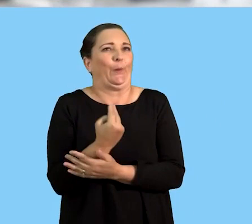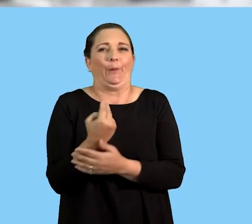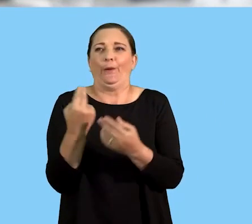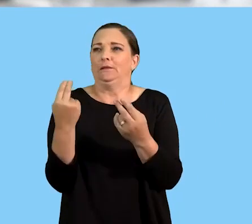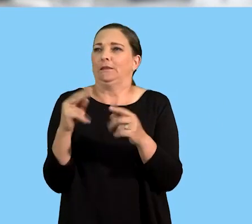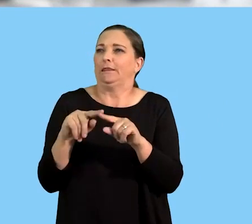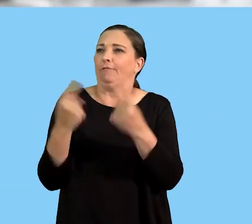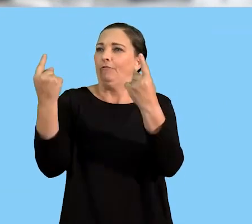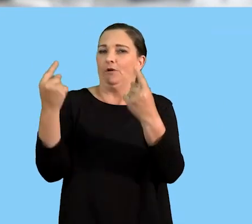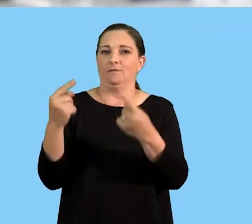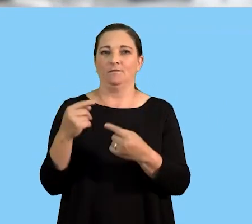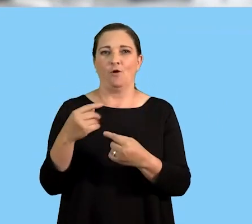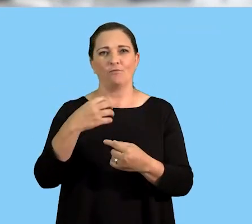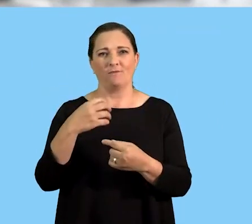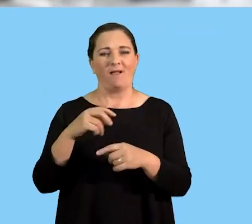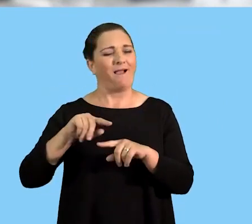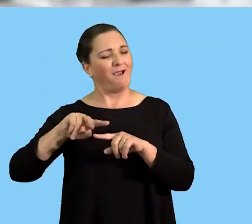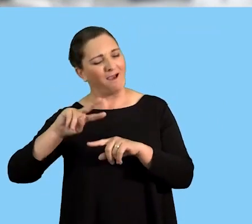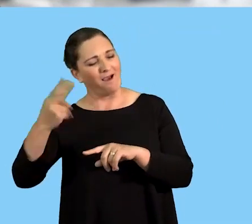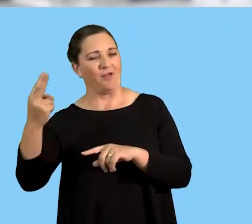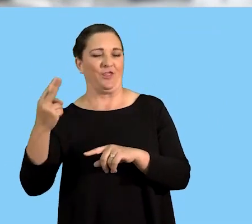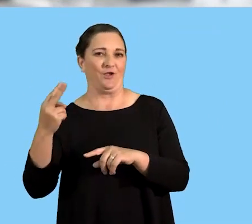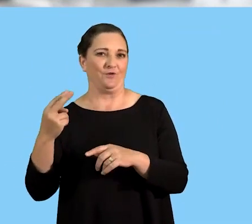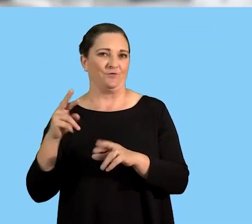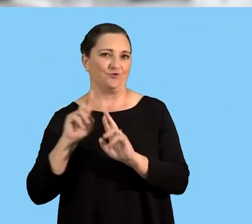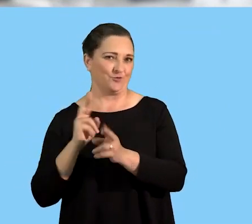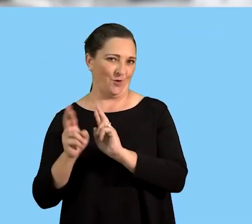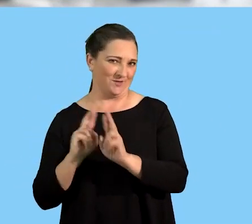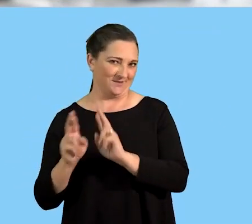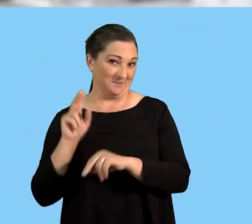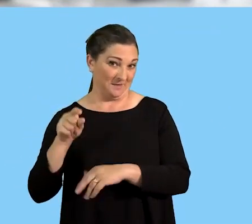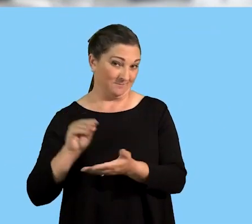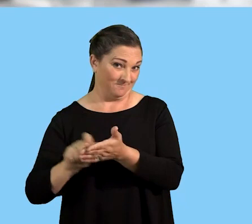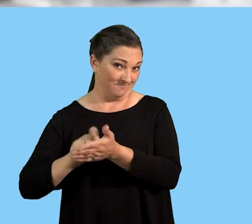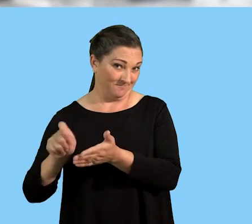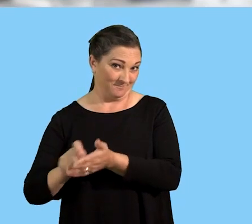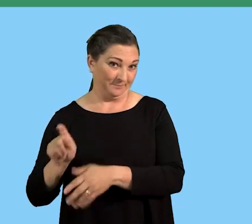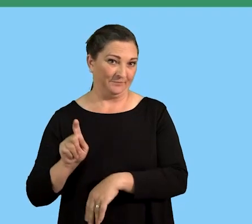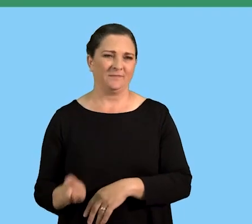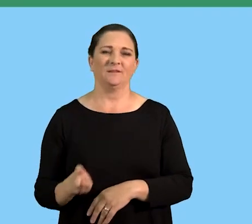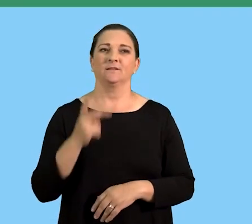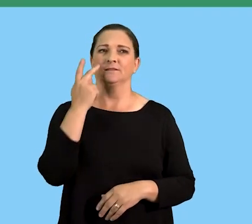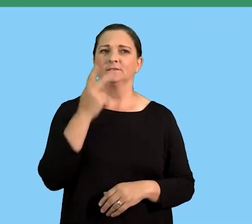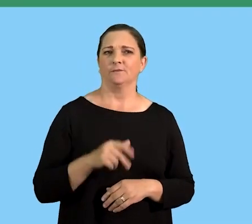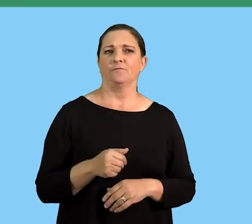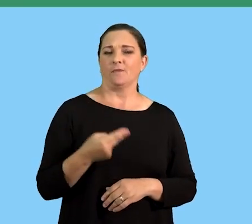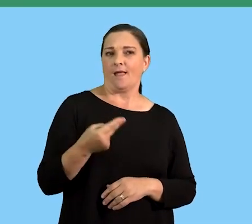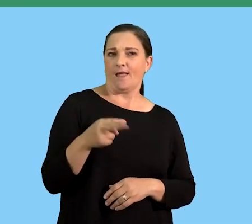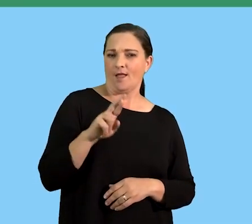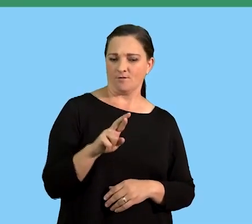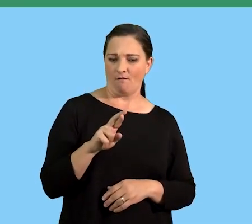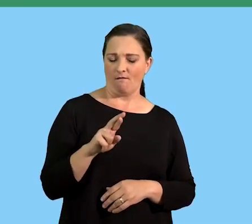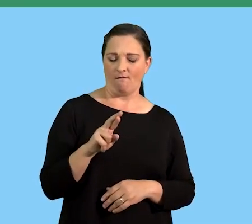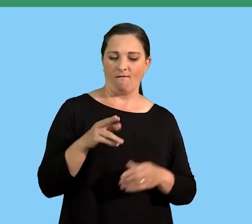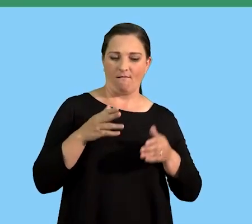responses that are different to the ones in the scenario. Now, let's check. The human